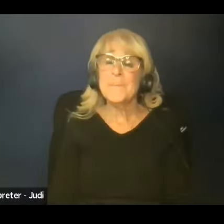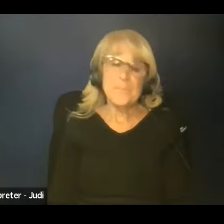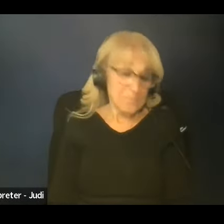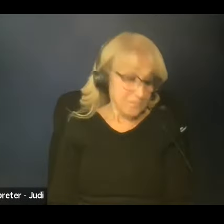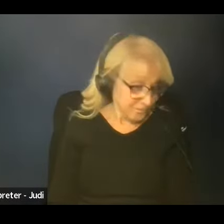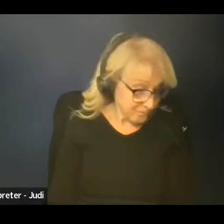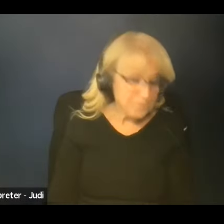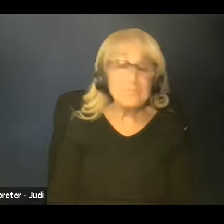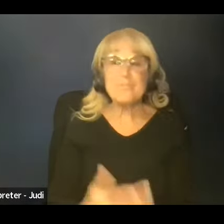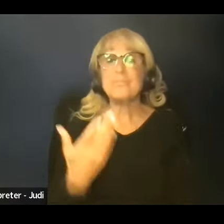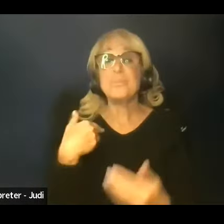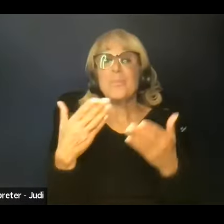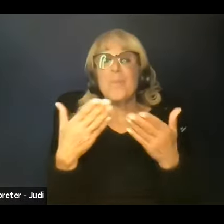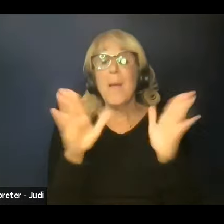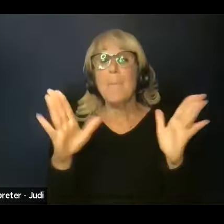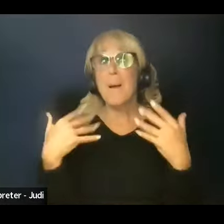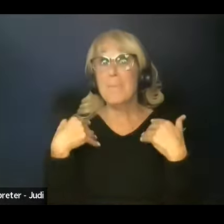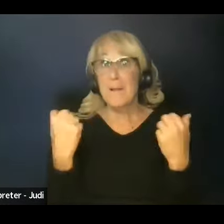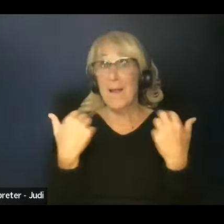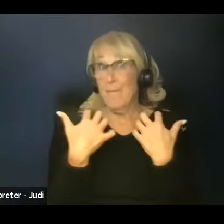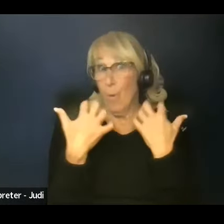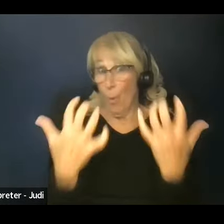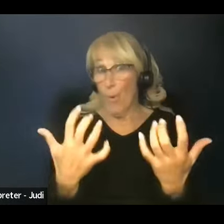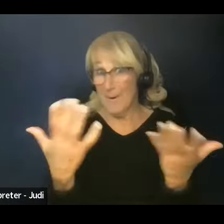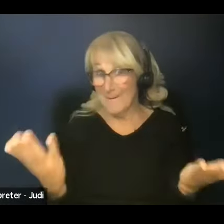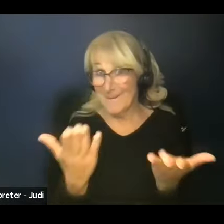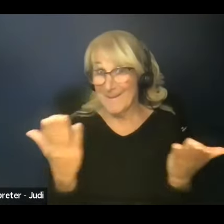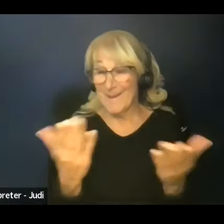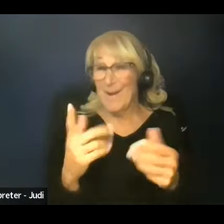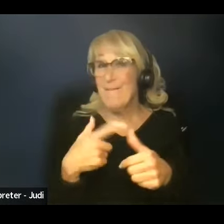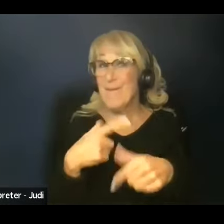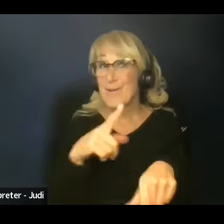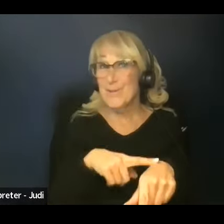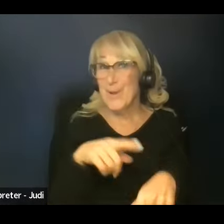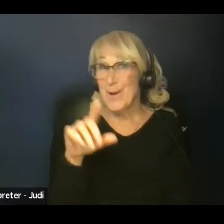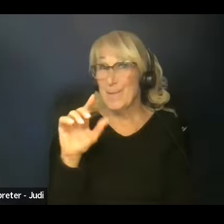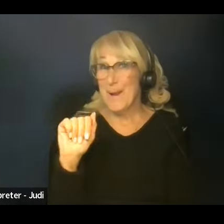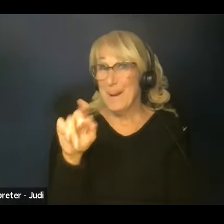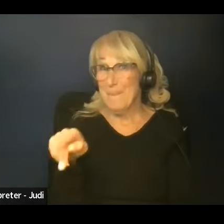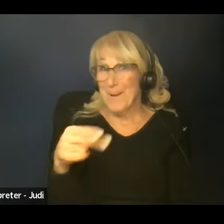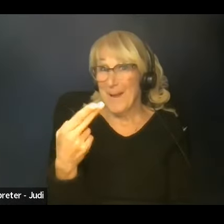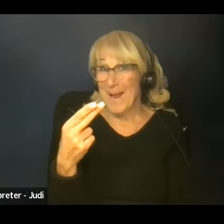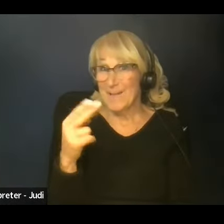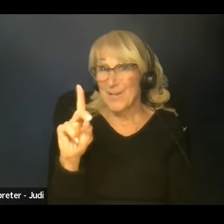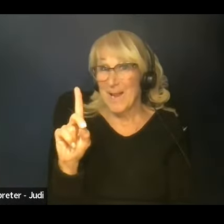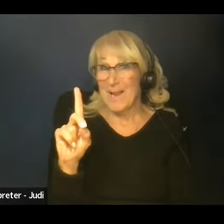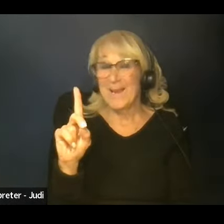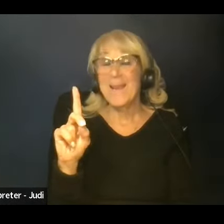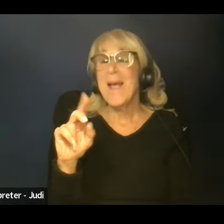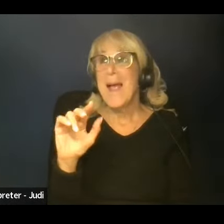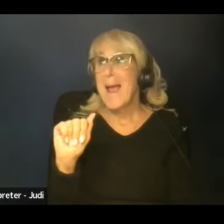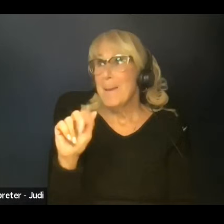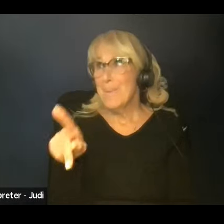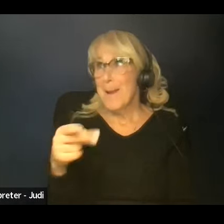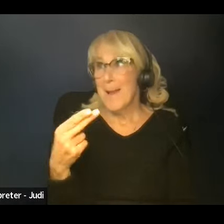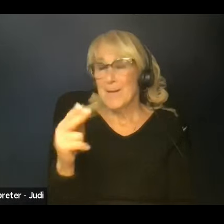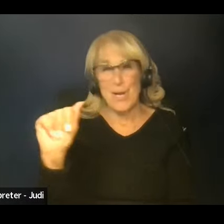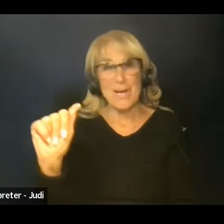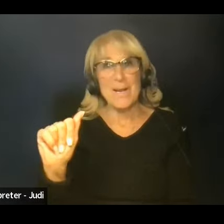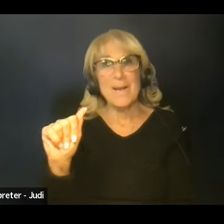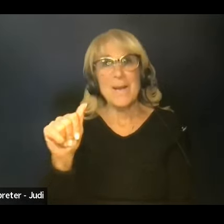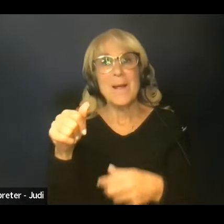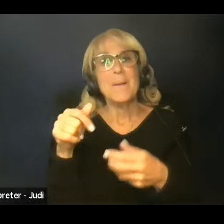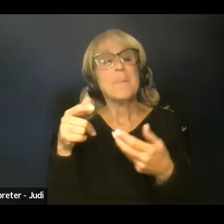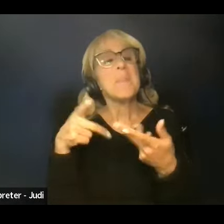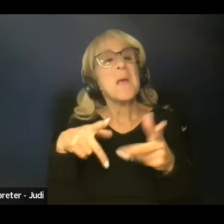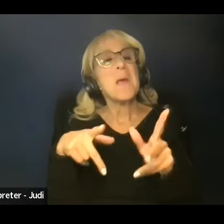we have a public health audience here. This is my first time to APHA. I'm not sure about you guys, but you know, the opportunity to talk about food